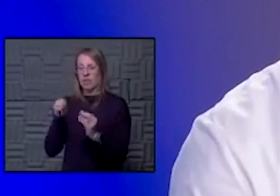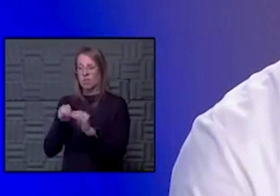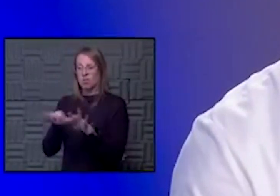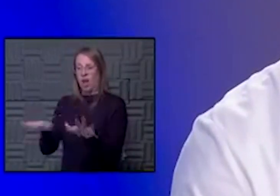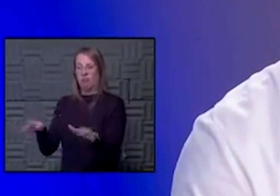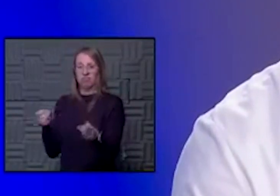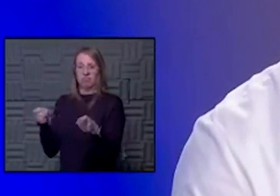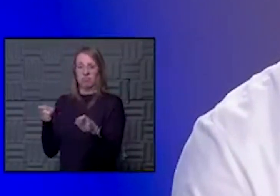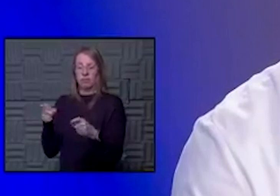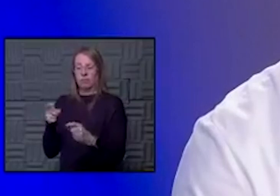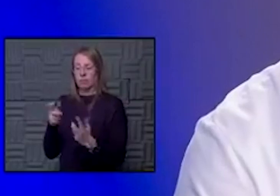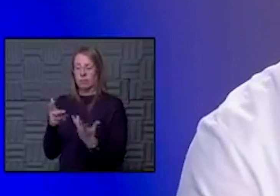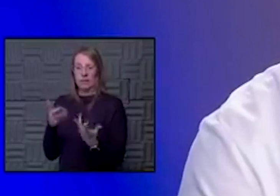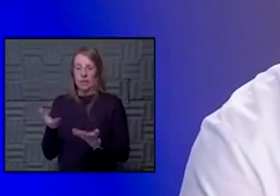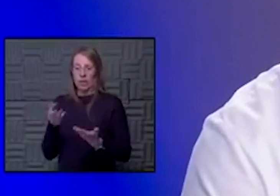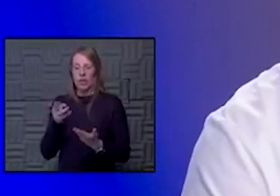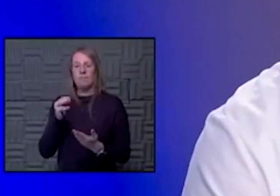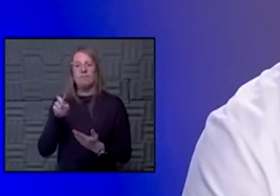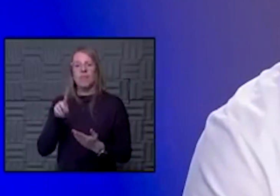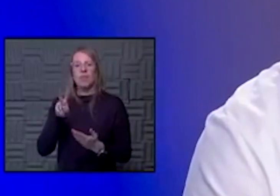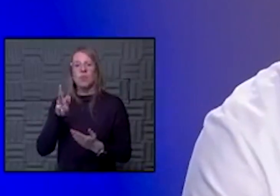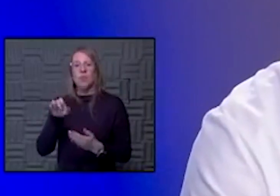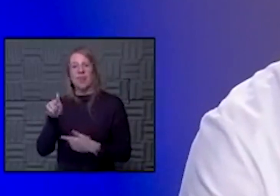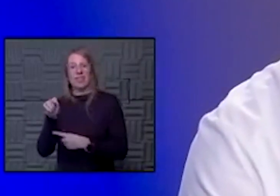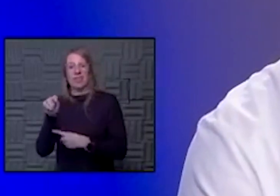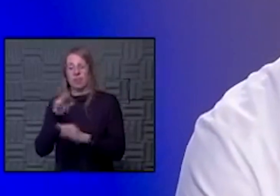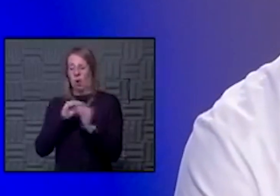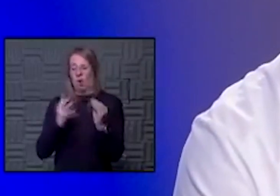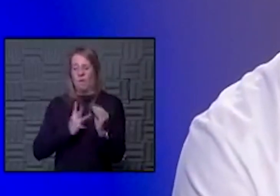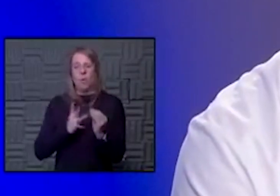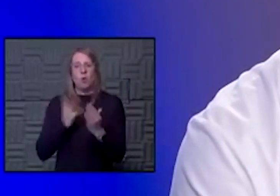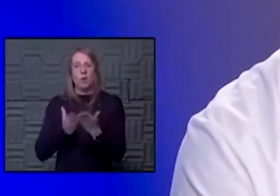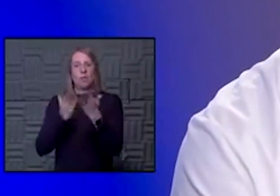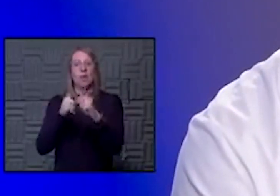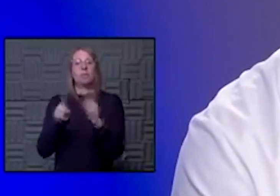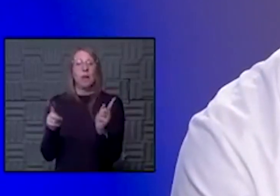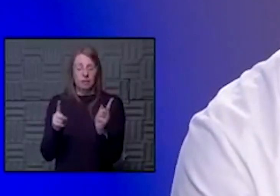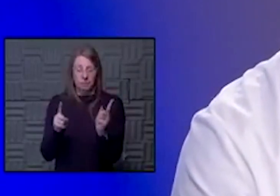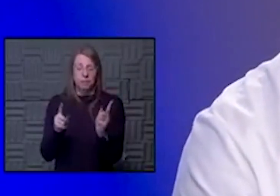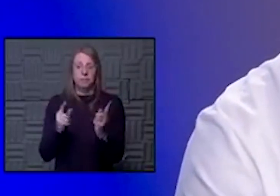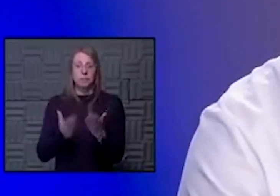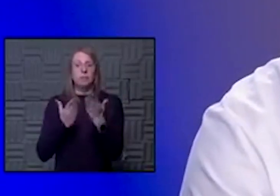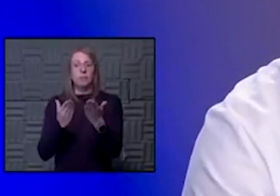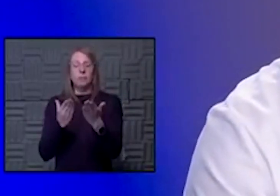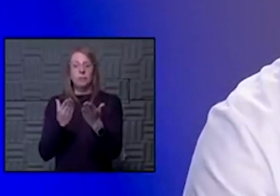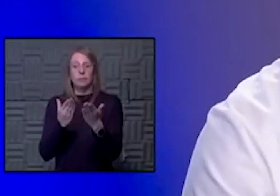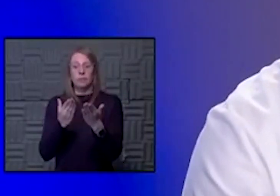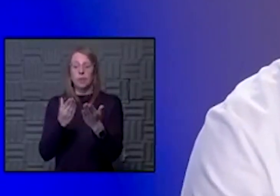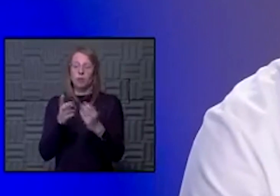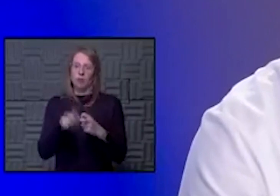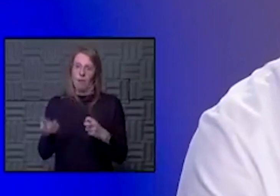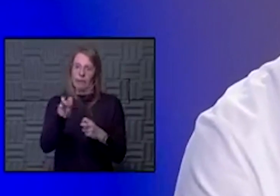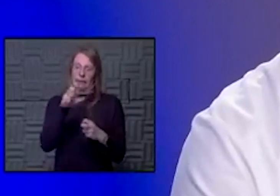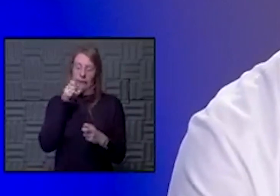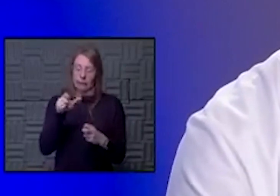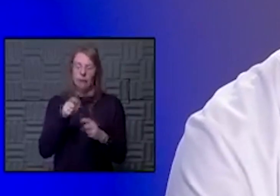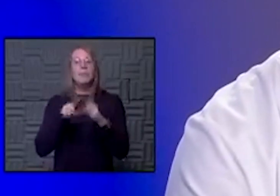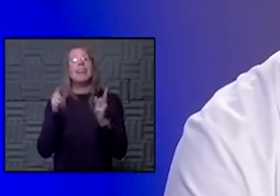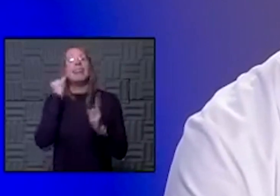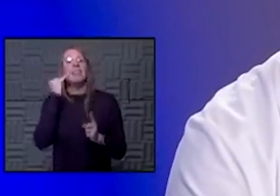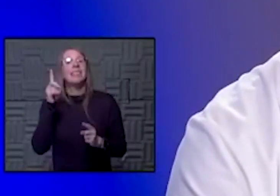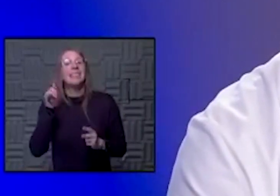spread of the disease, especially here in the Midwest. So again, no formal recommendation, but it is certainly recommended number one, that you didn't travel. But if you did